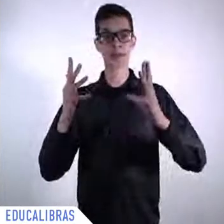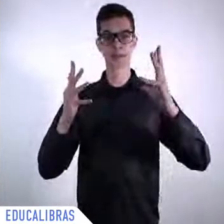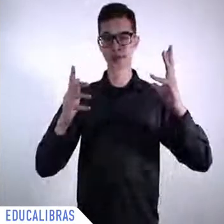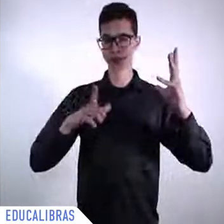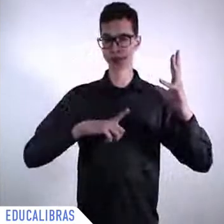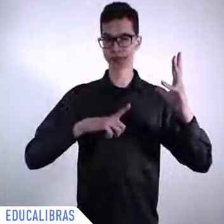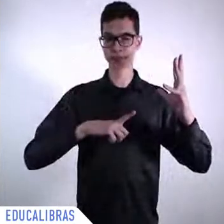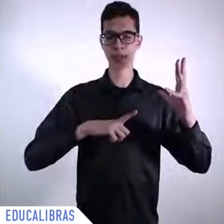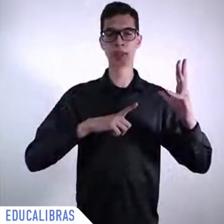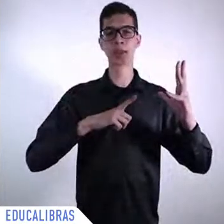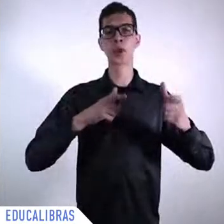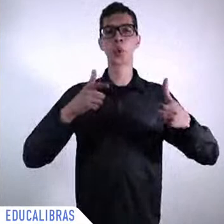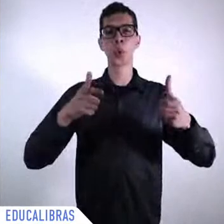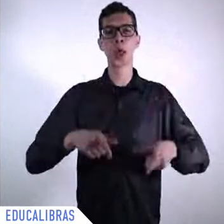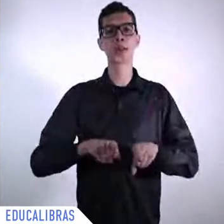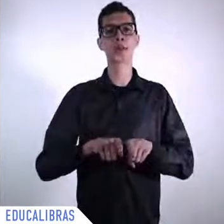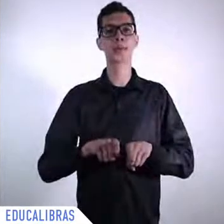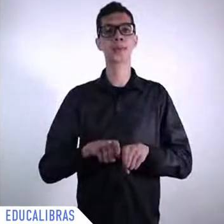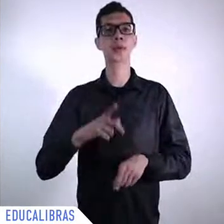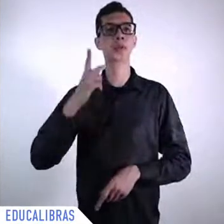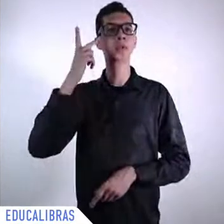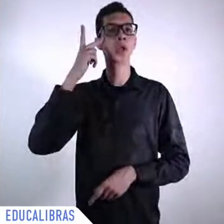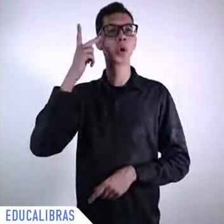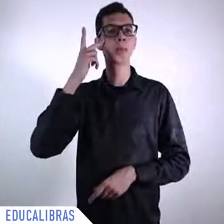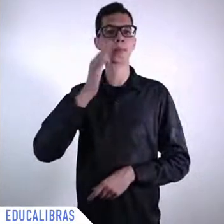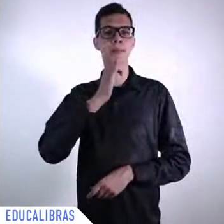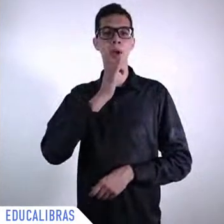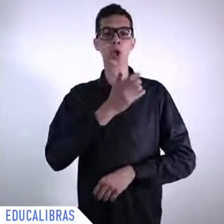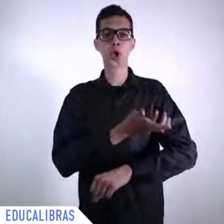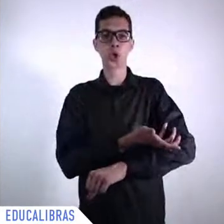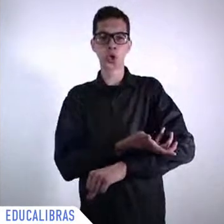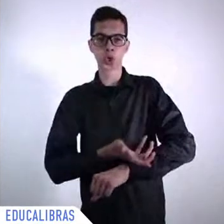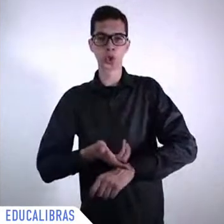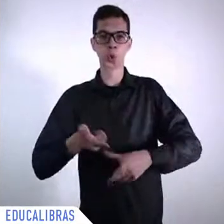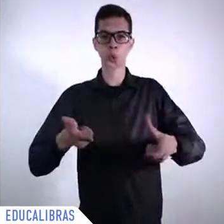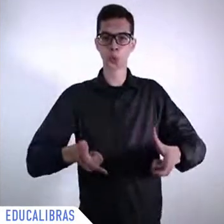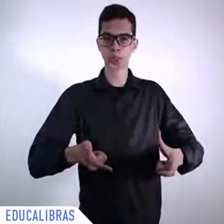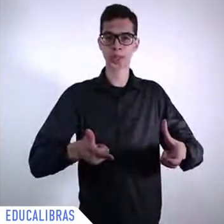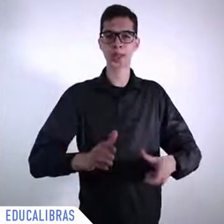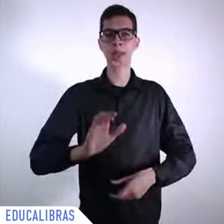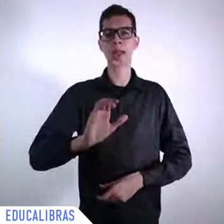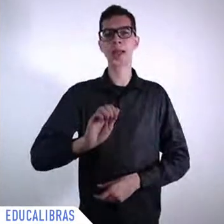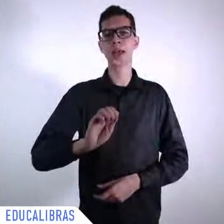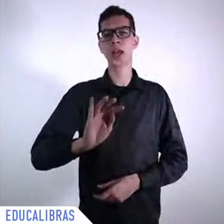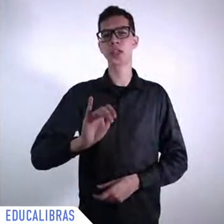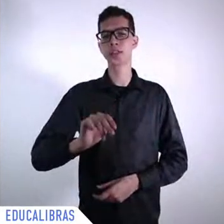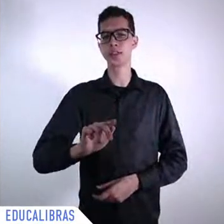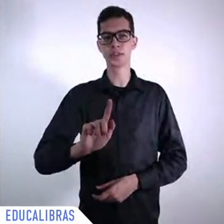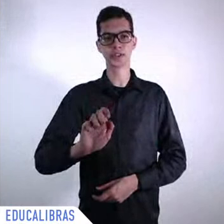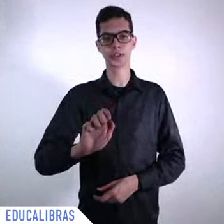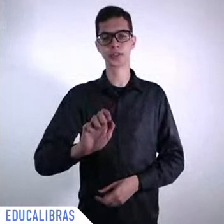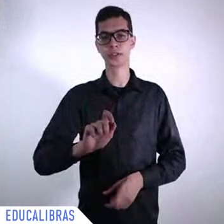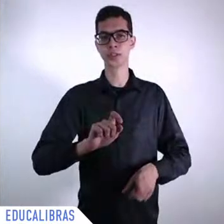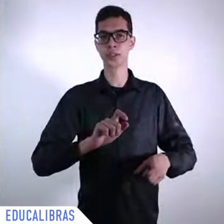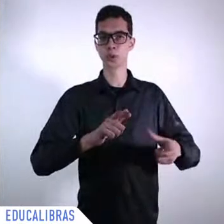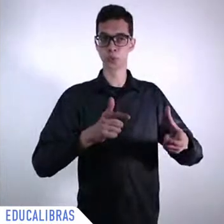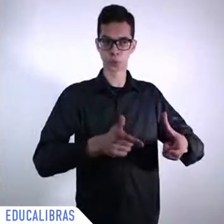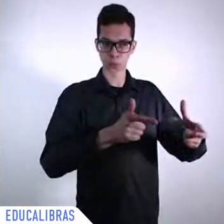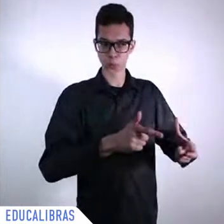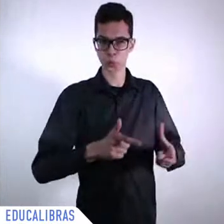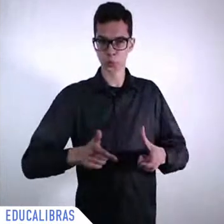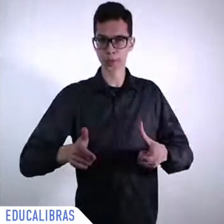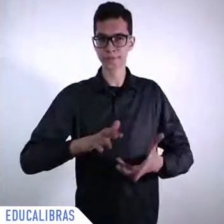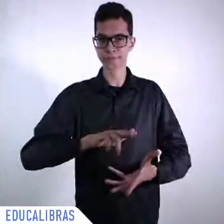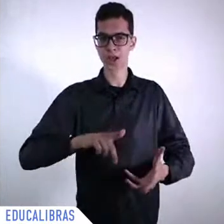Caatinga Central Amazon and Espinao range I think all of them are